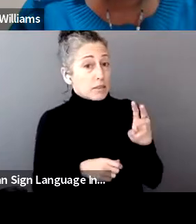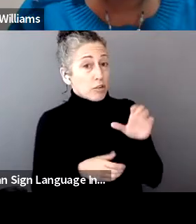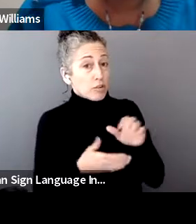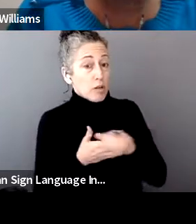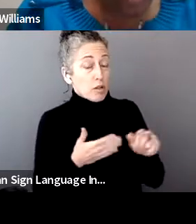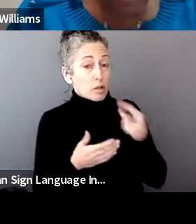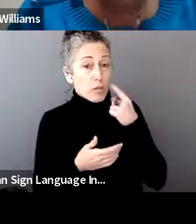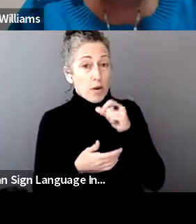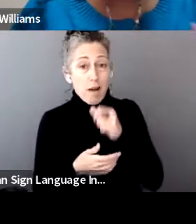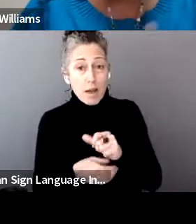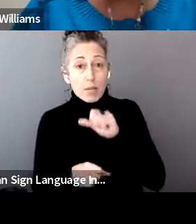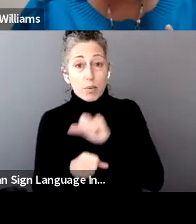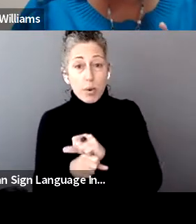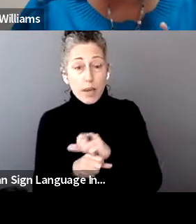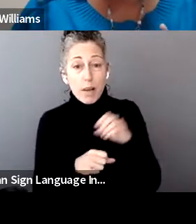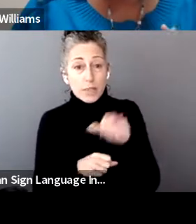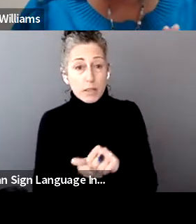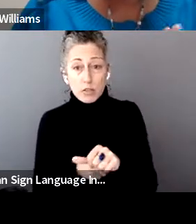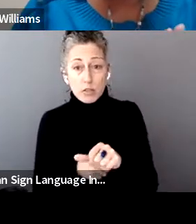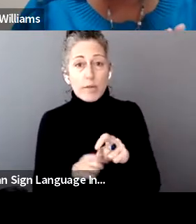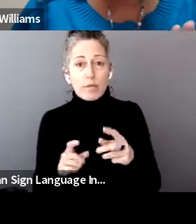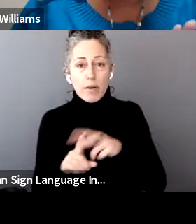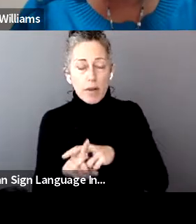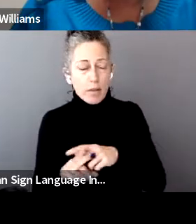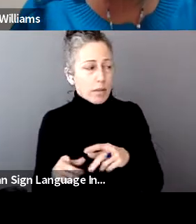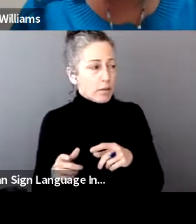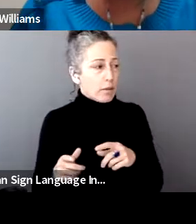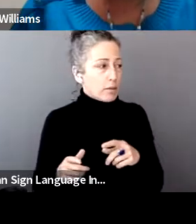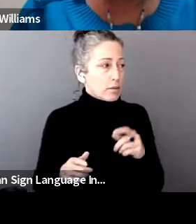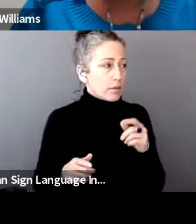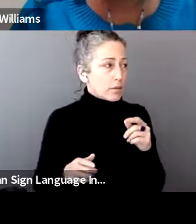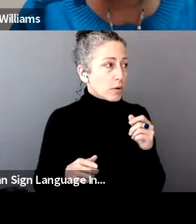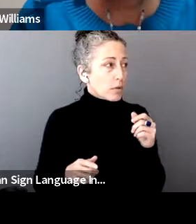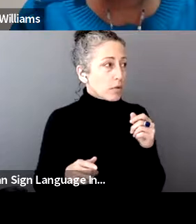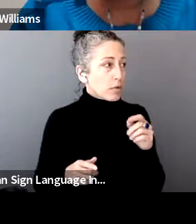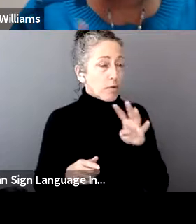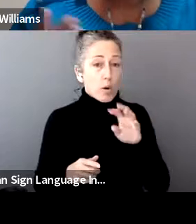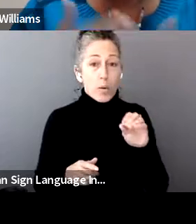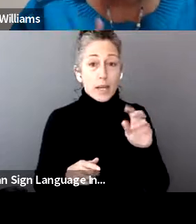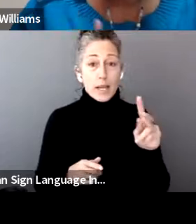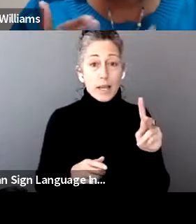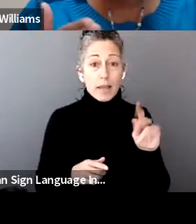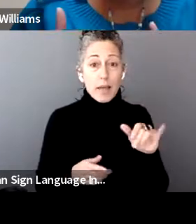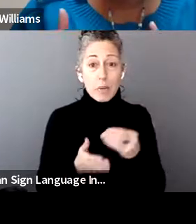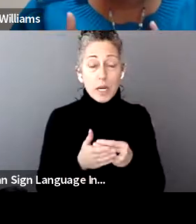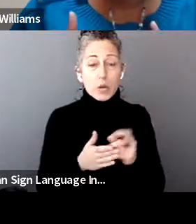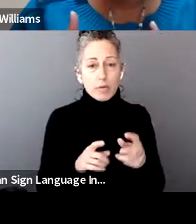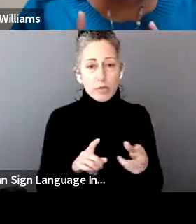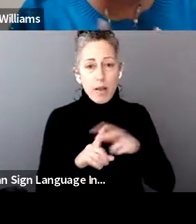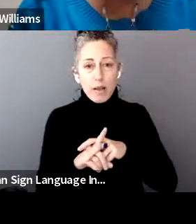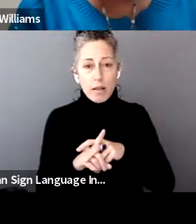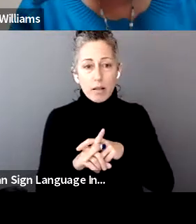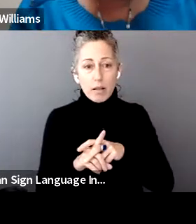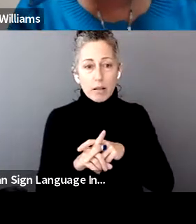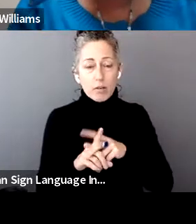compensation, you have to file. If you have your, um, 401k monies, you have to file. So there's, there's